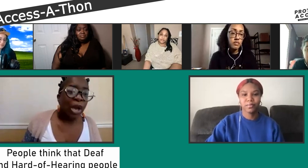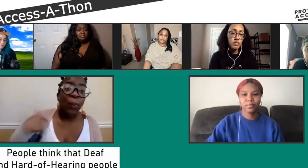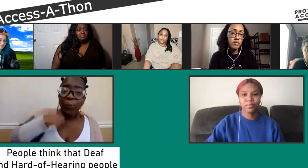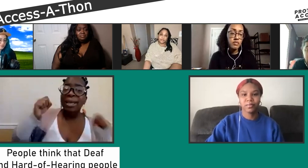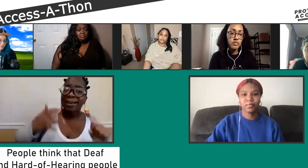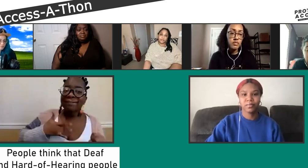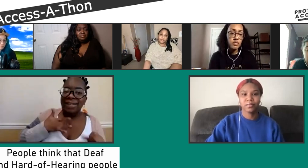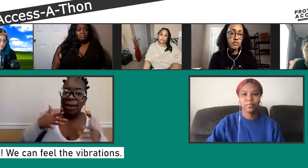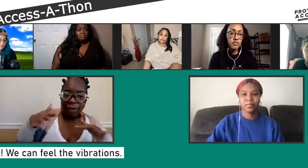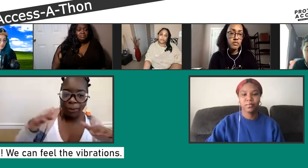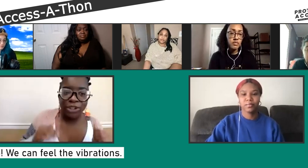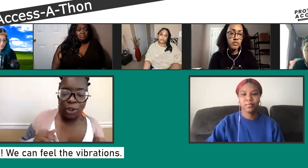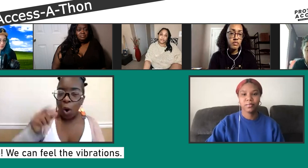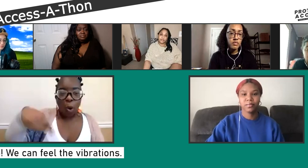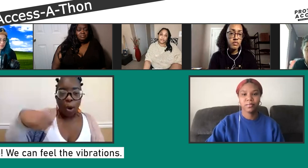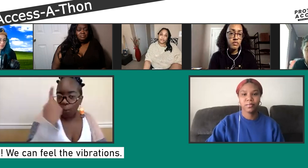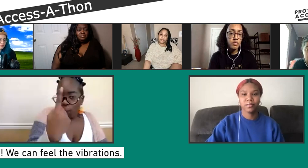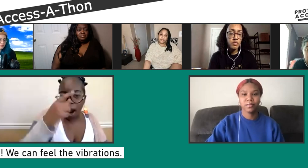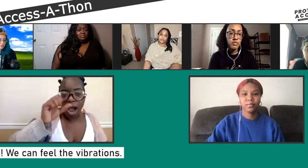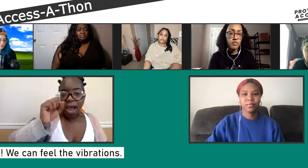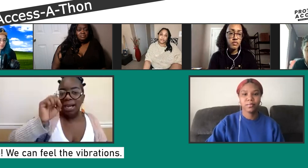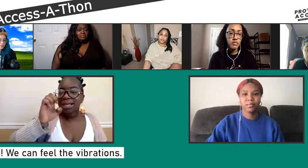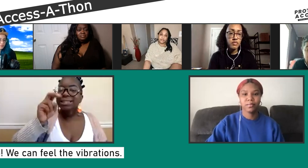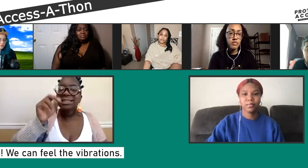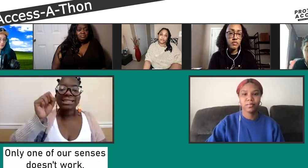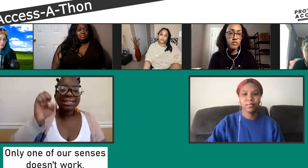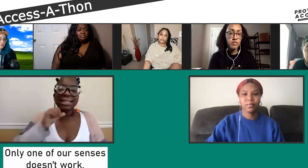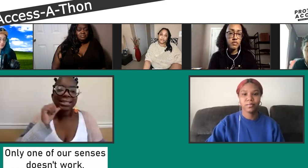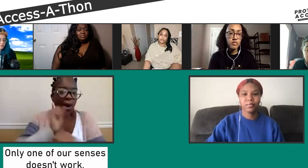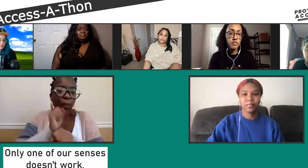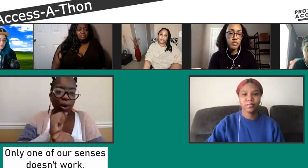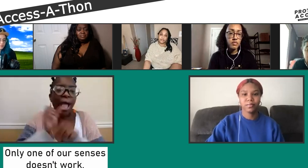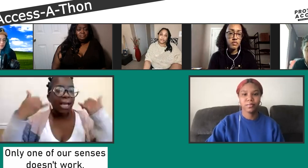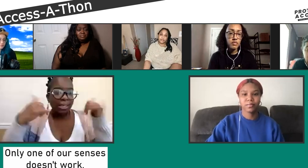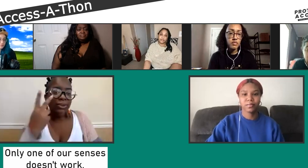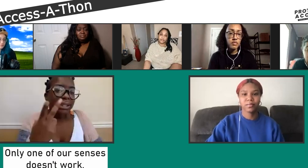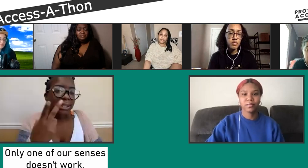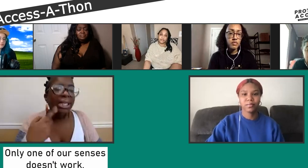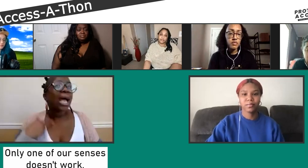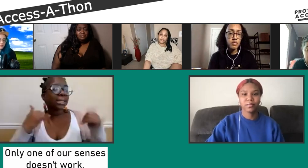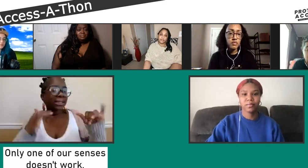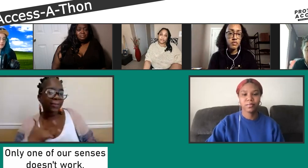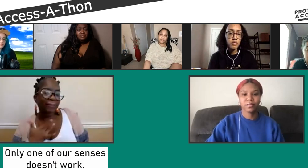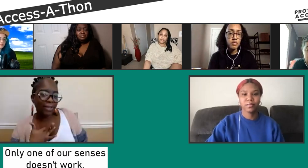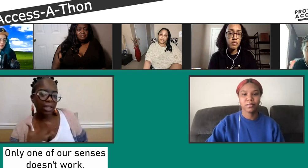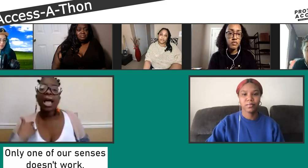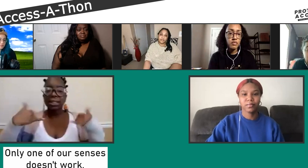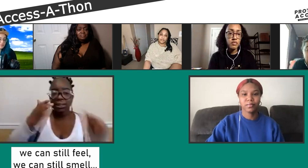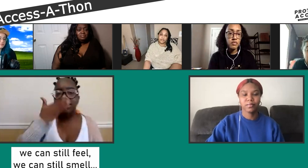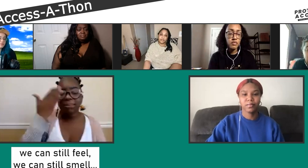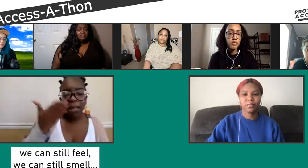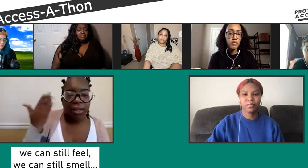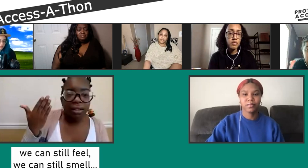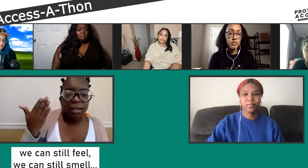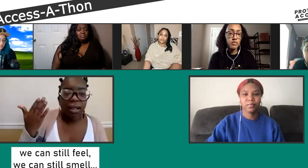hearing people really want to enjoy this music because we can feel vibration. We can feel this. It's not just one world. You can see